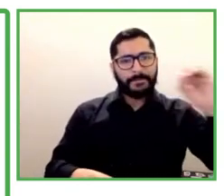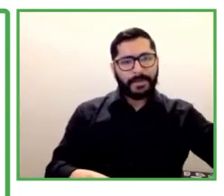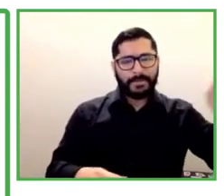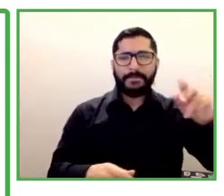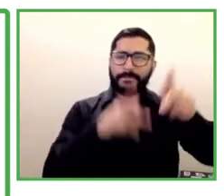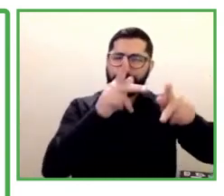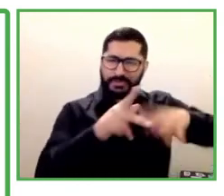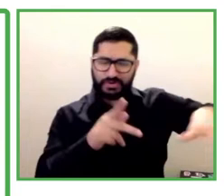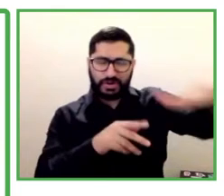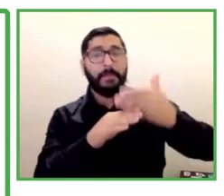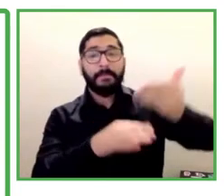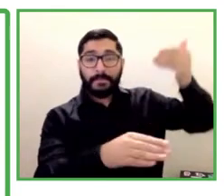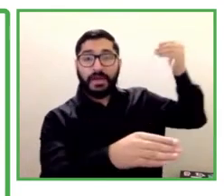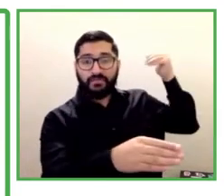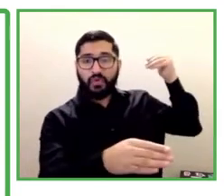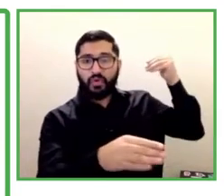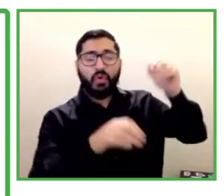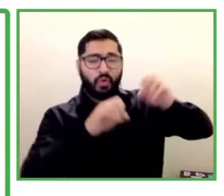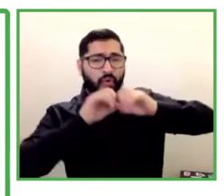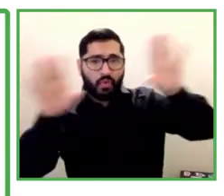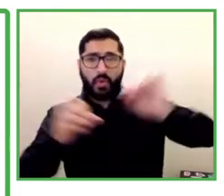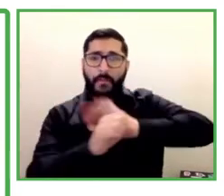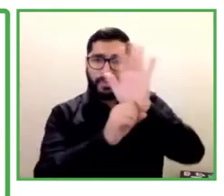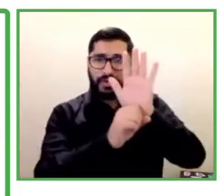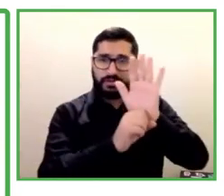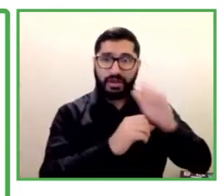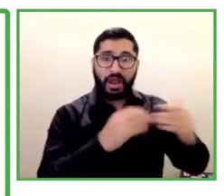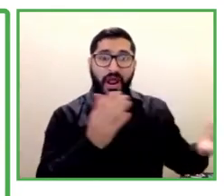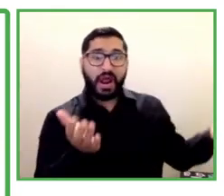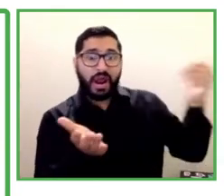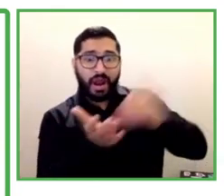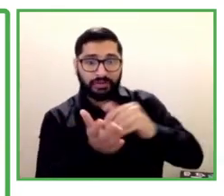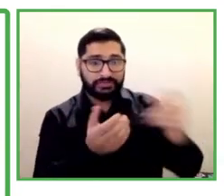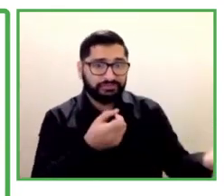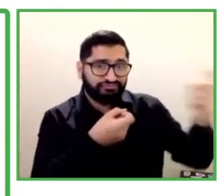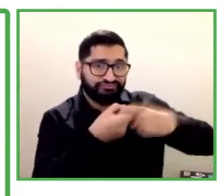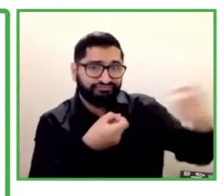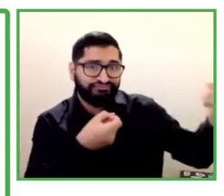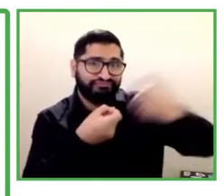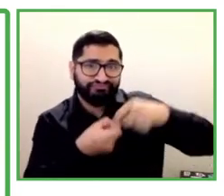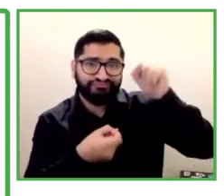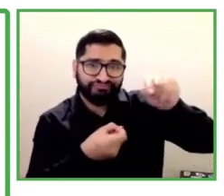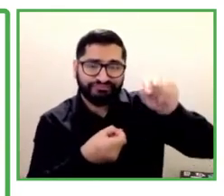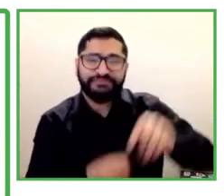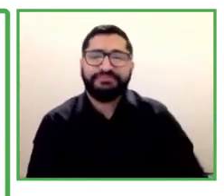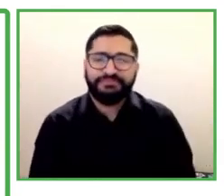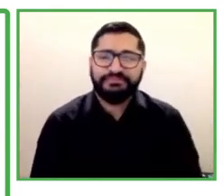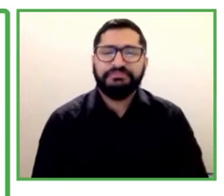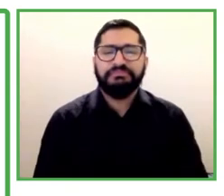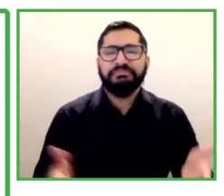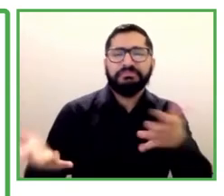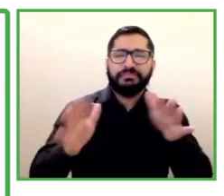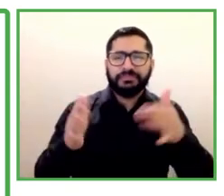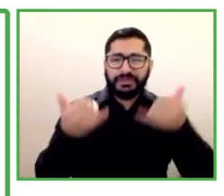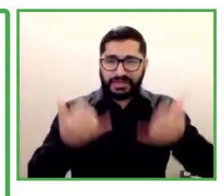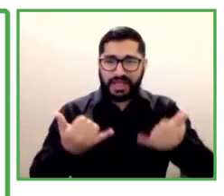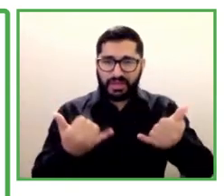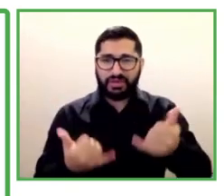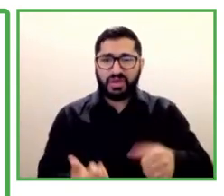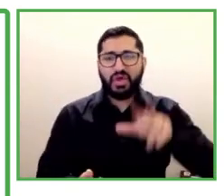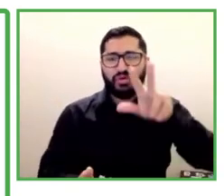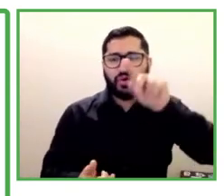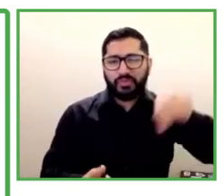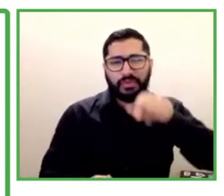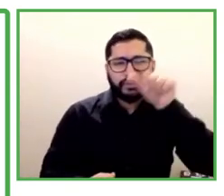was measured at 1.6, 1 is to 6.4, which means that every dollar that was in